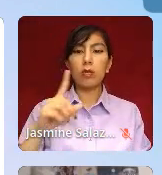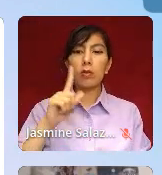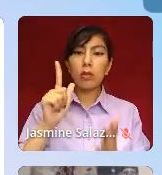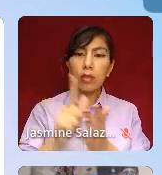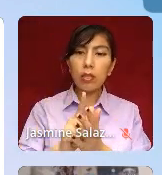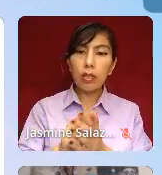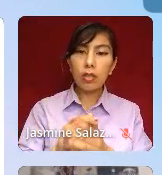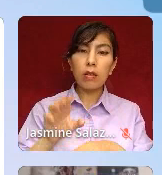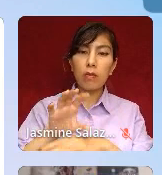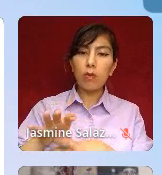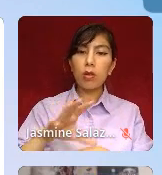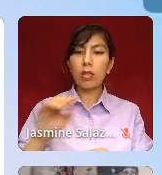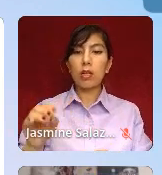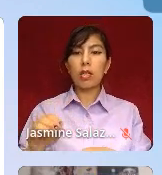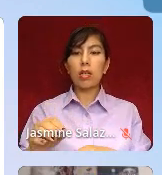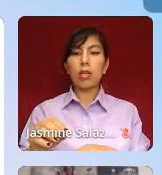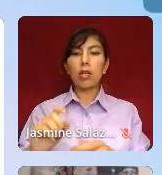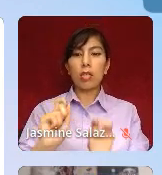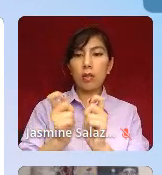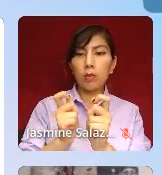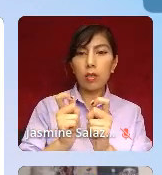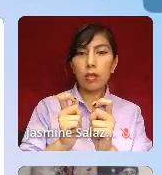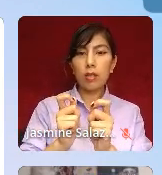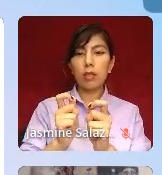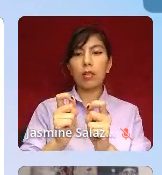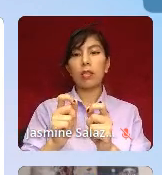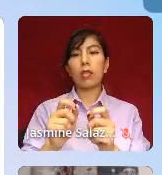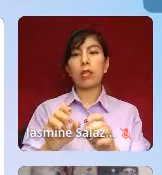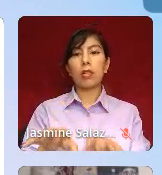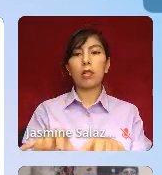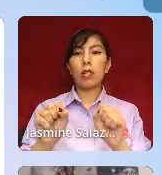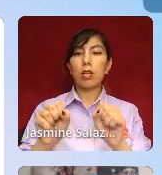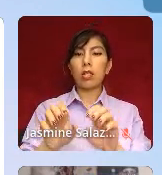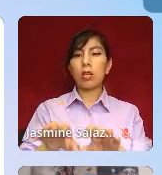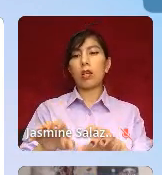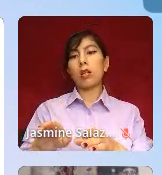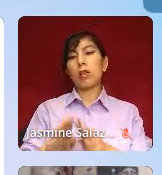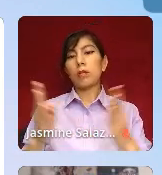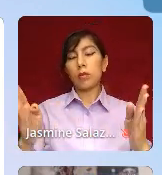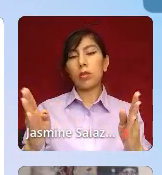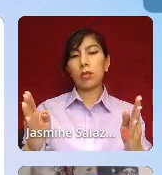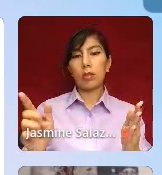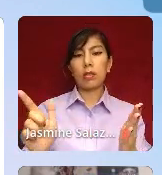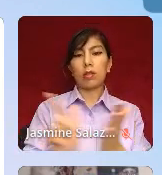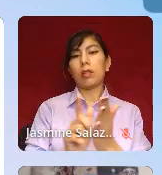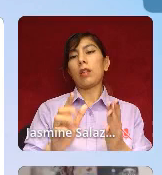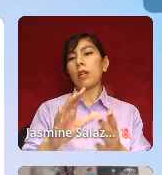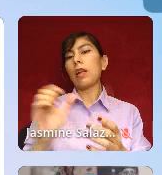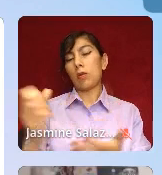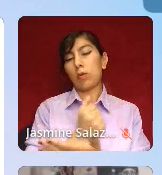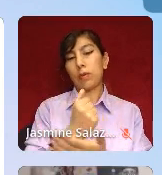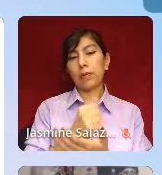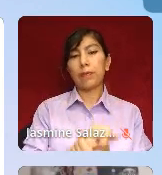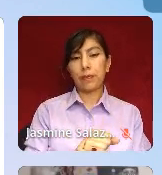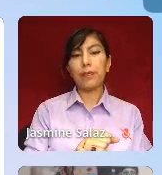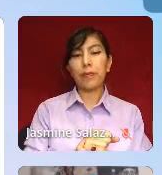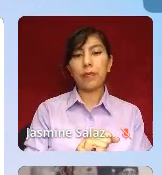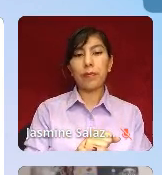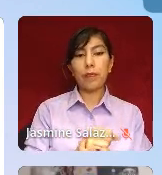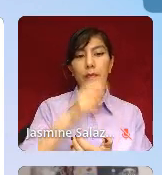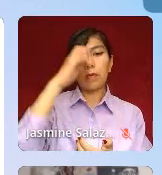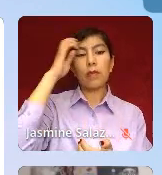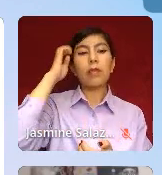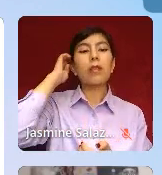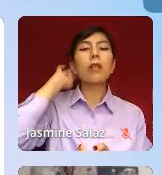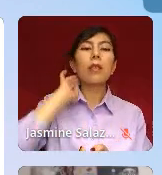modify an open adoption agreement and win. She's a co-author of Owning Your Own Story, Claiming Your Power, a guide for talking about domestic violence